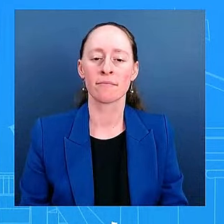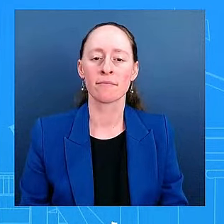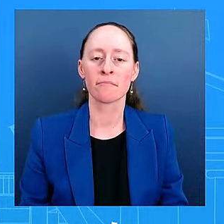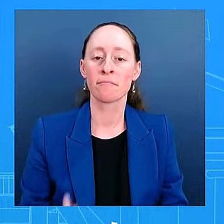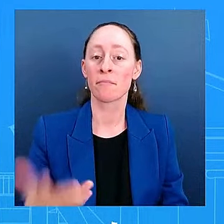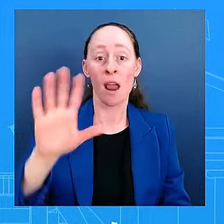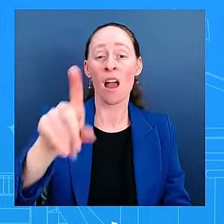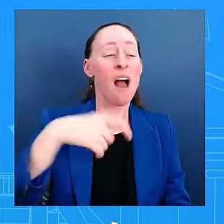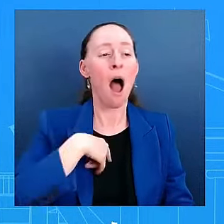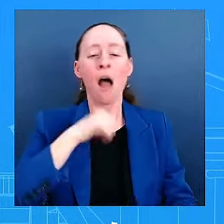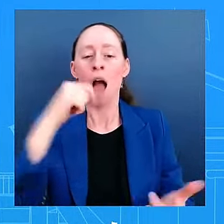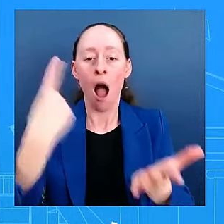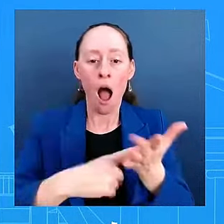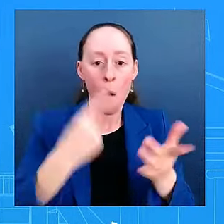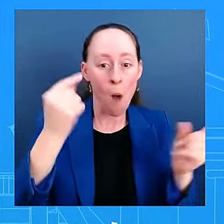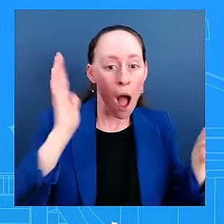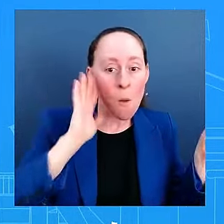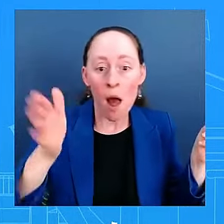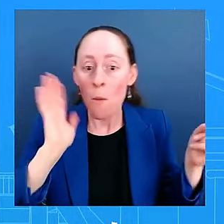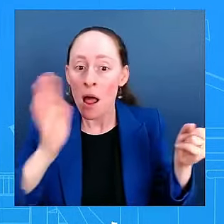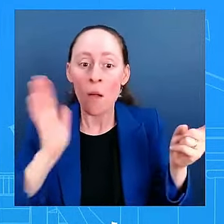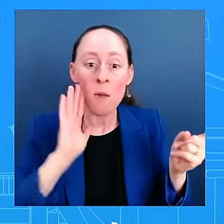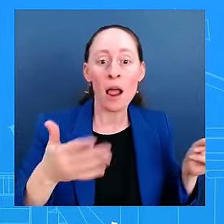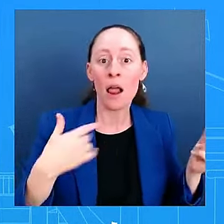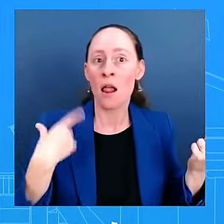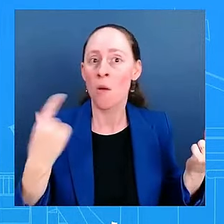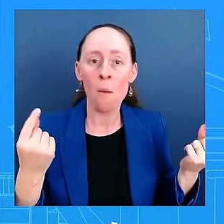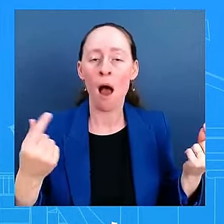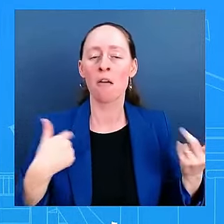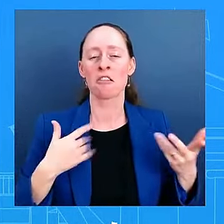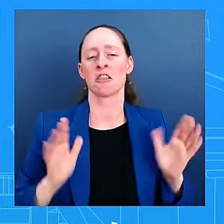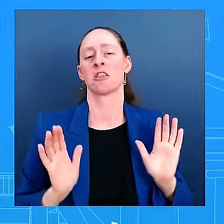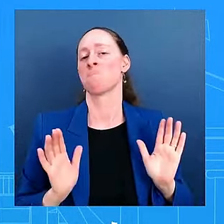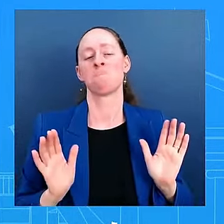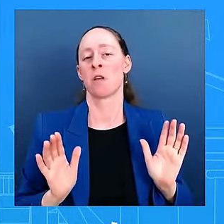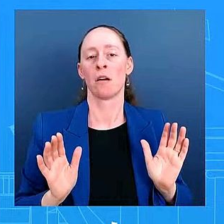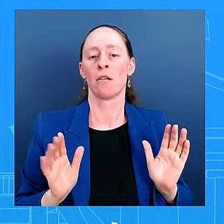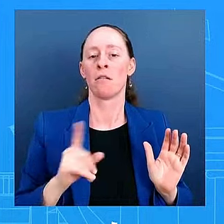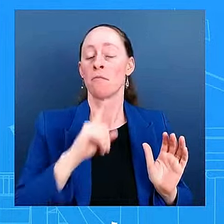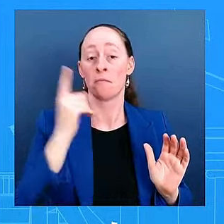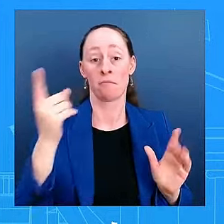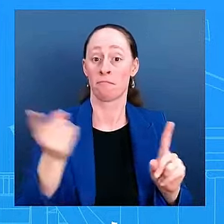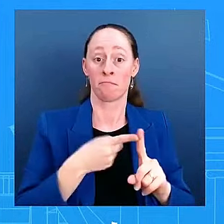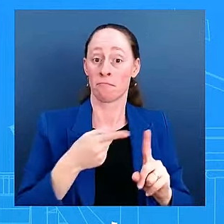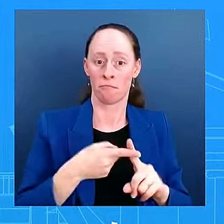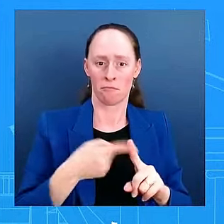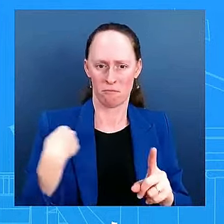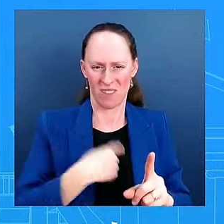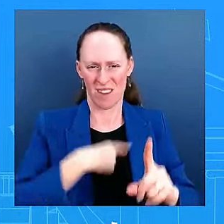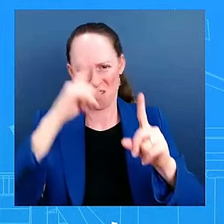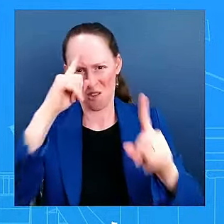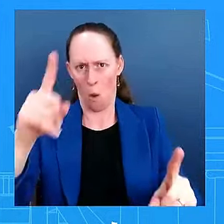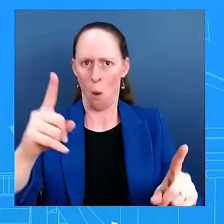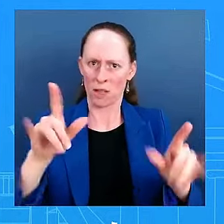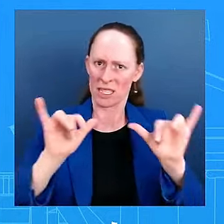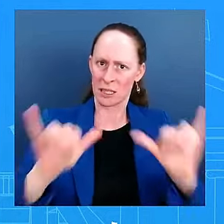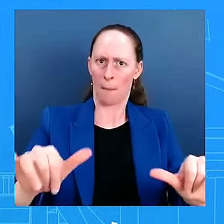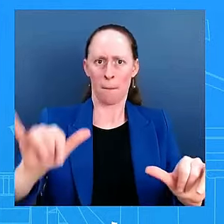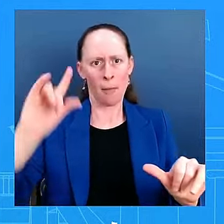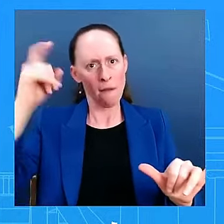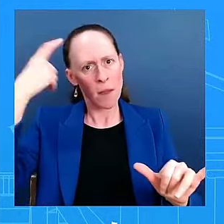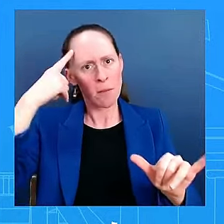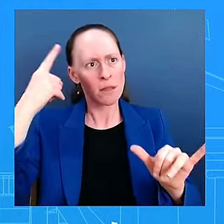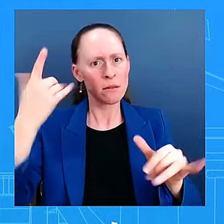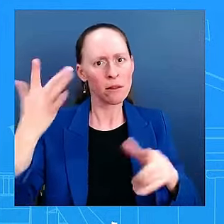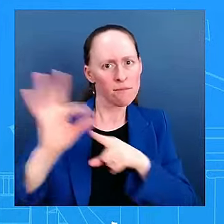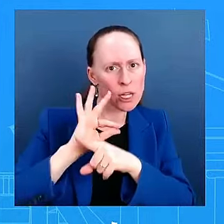74 days. And we're going to make sure that we keep the government open. We're going to deliver assistance for communities devastated by hurricanes Helene and